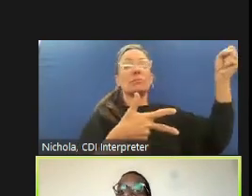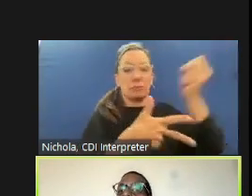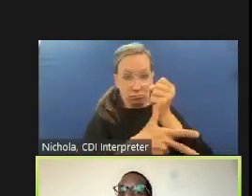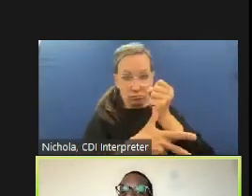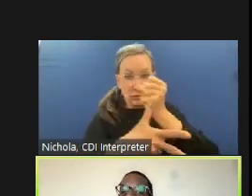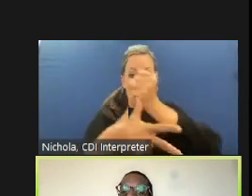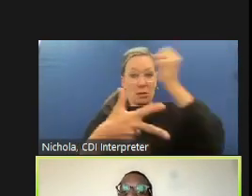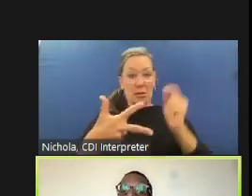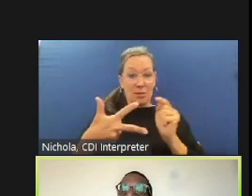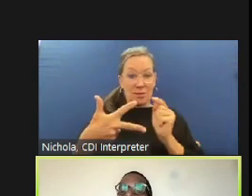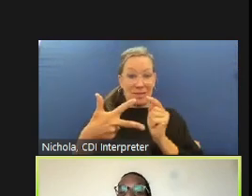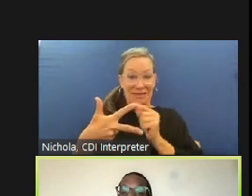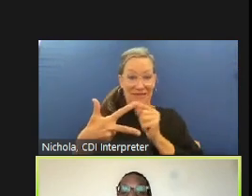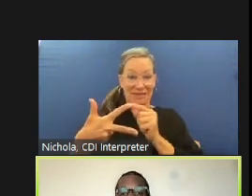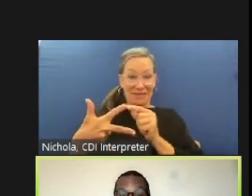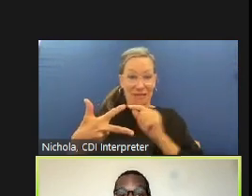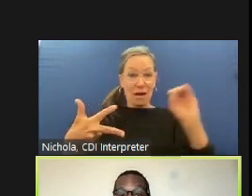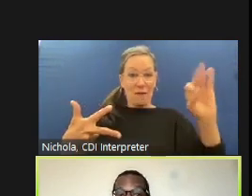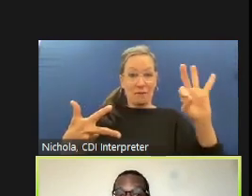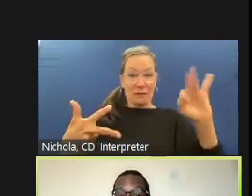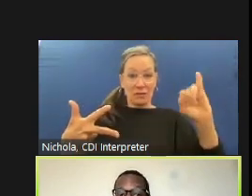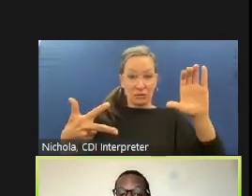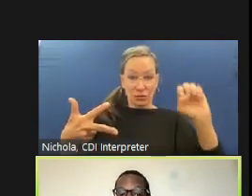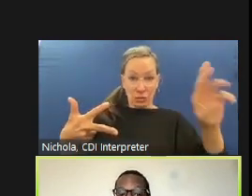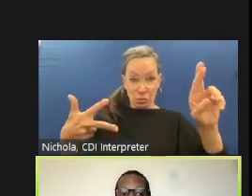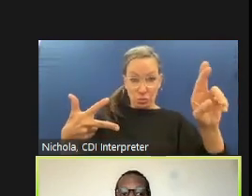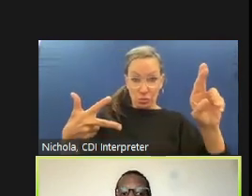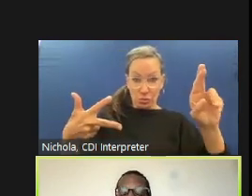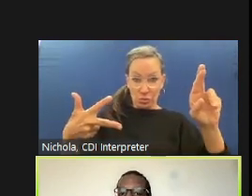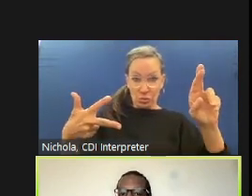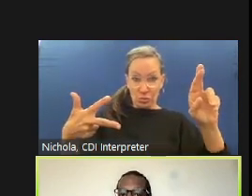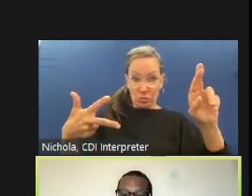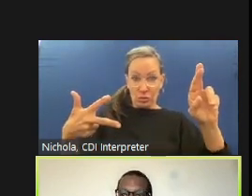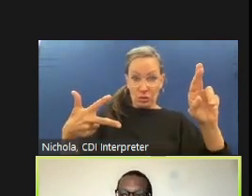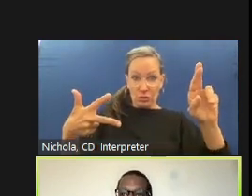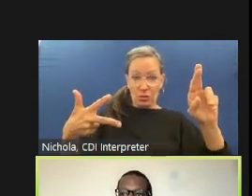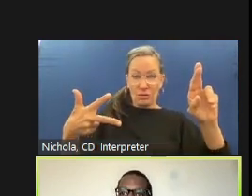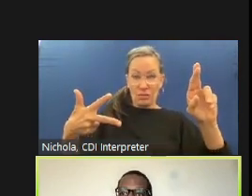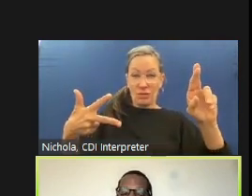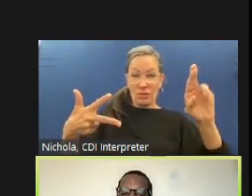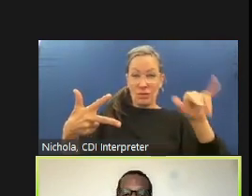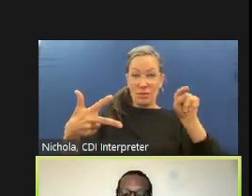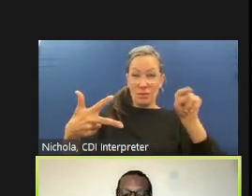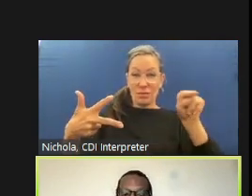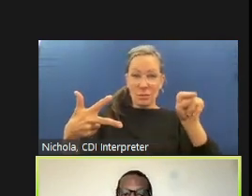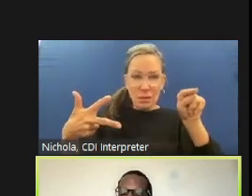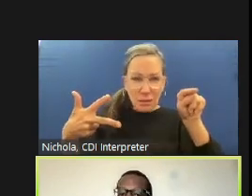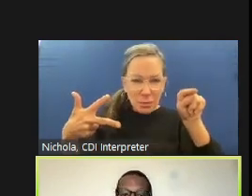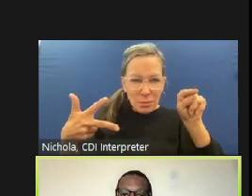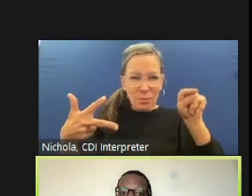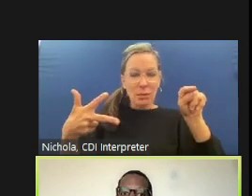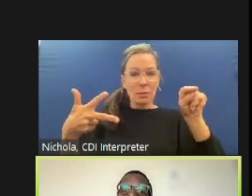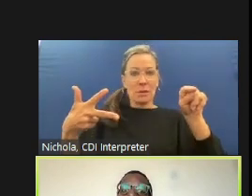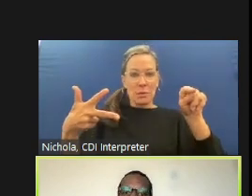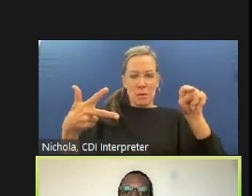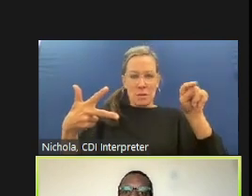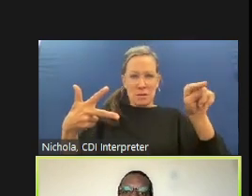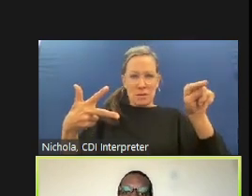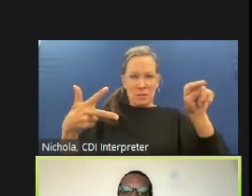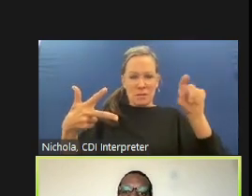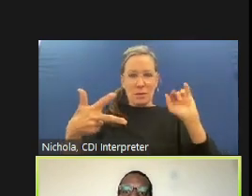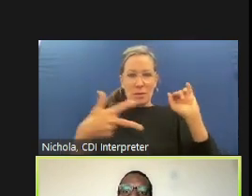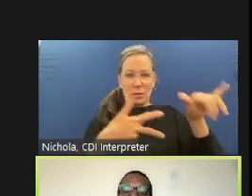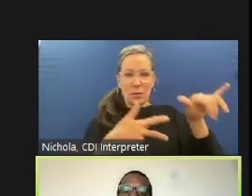in relation to the discharge of their official duties on behalf of the sheriff's department so basically anything about their